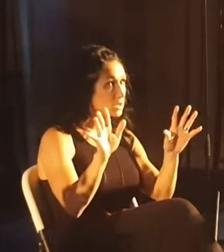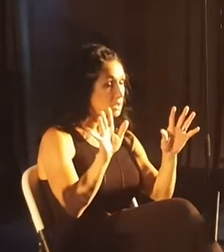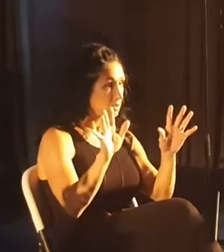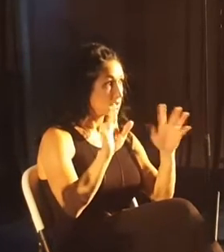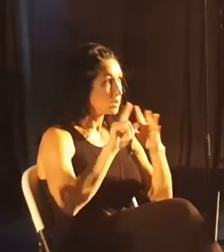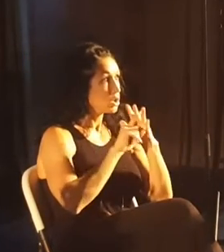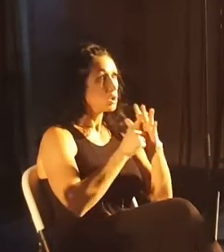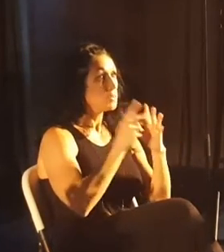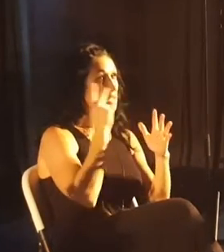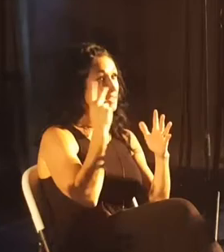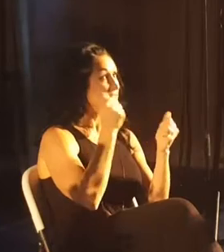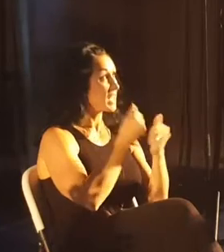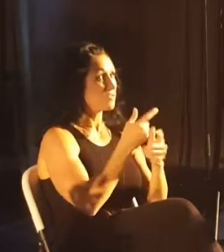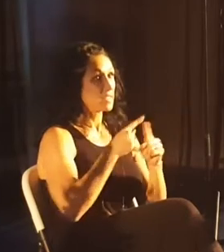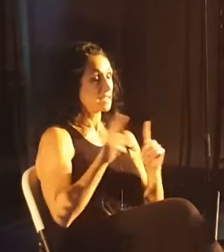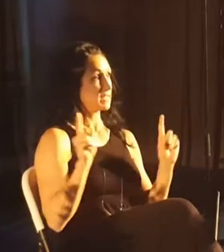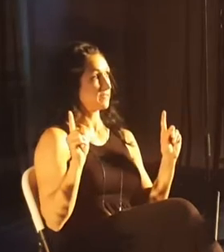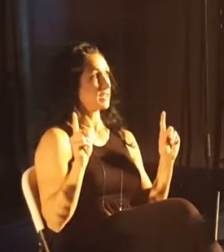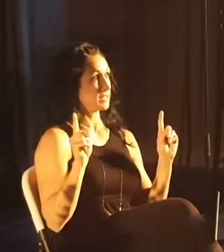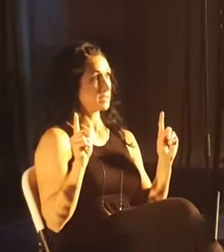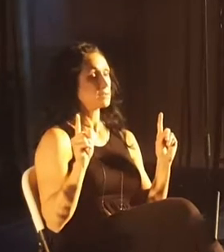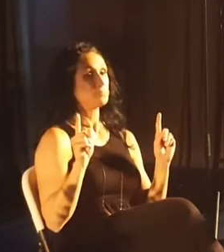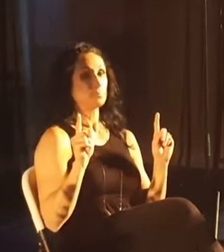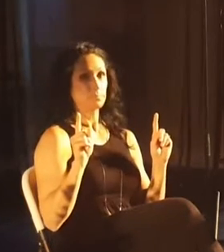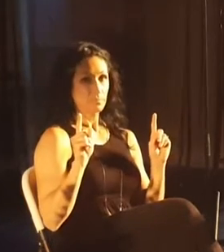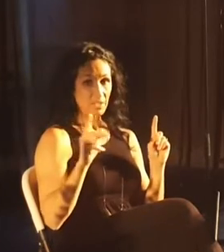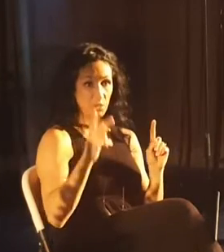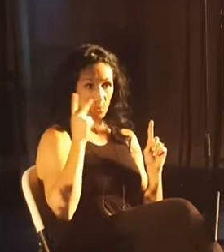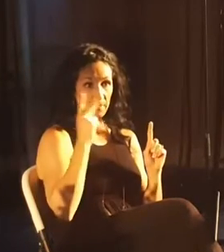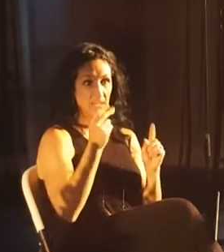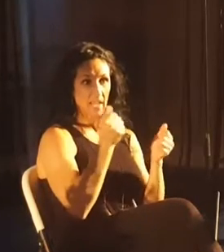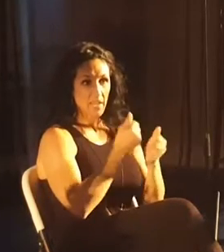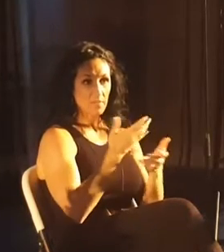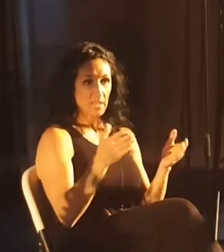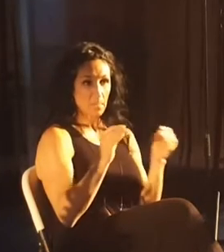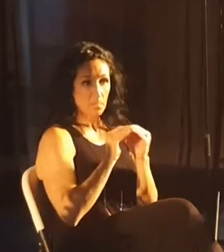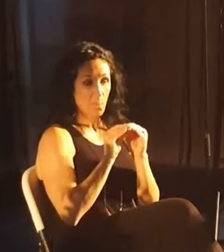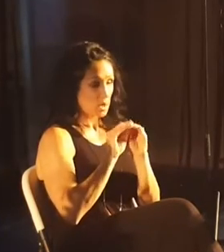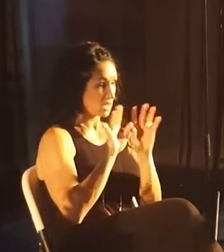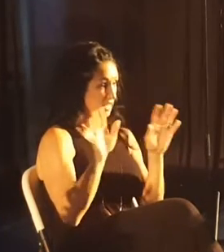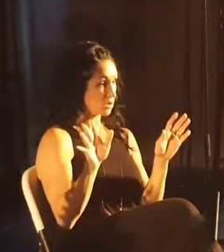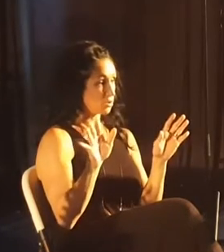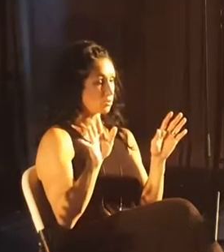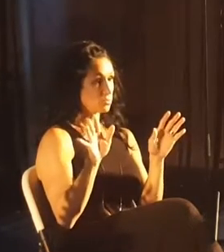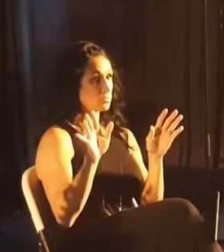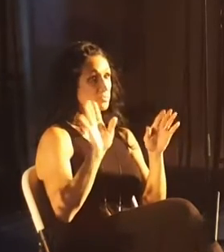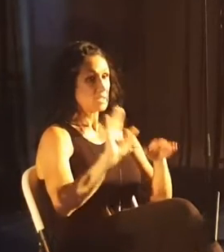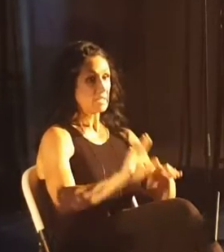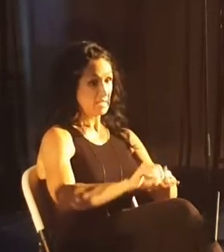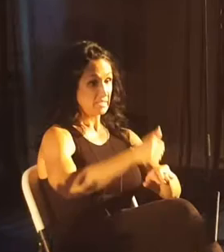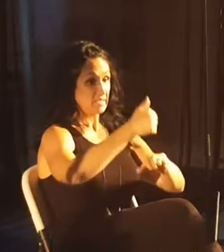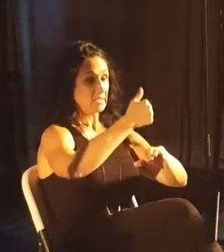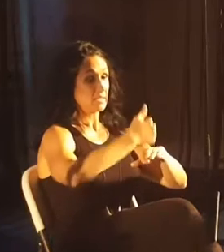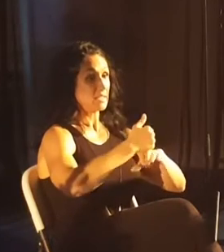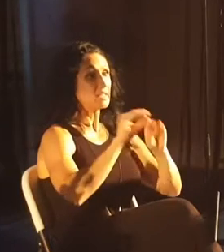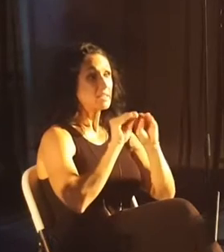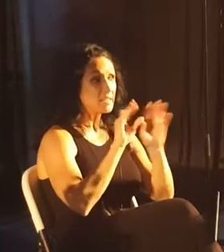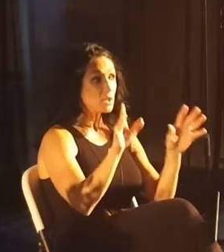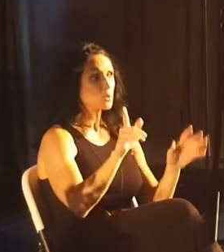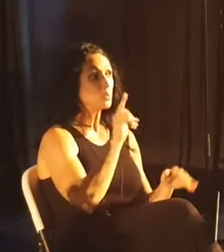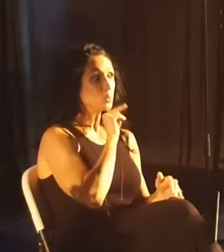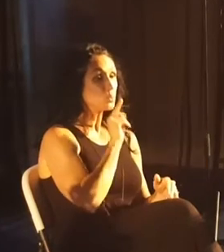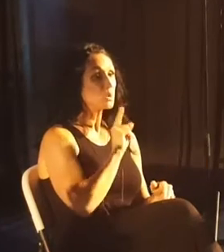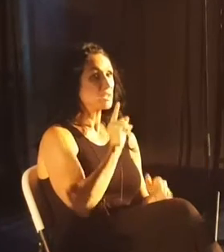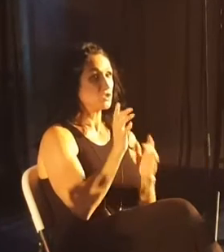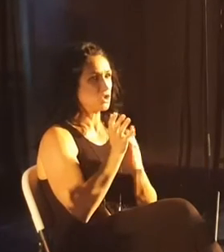to see everything differently. You begin to see everything more clearly. And so he's laying out clearly who is